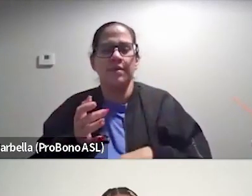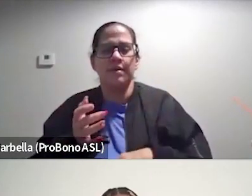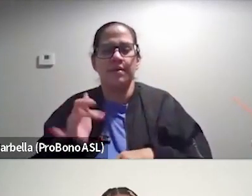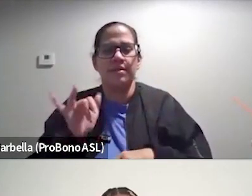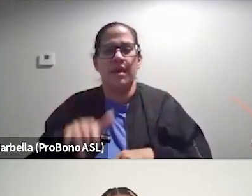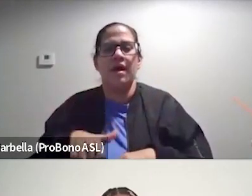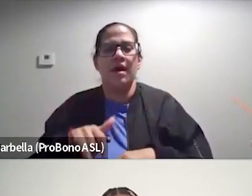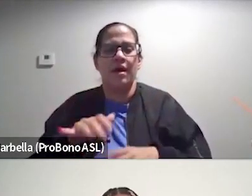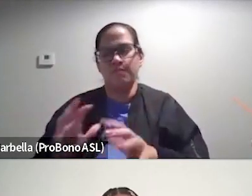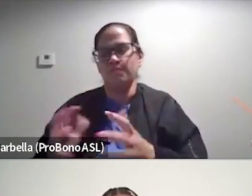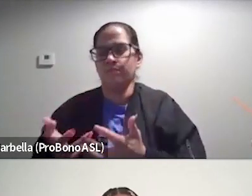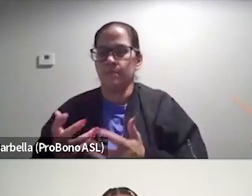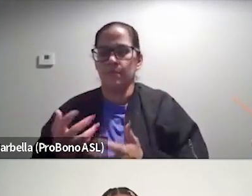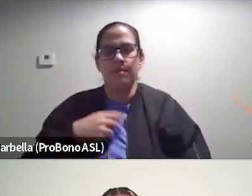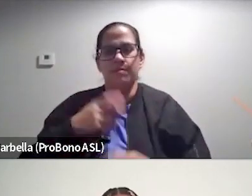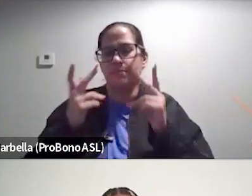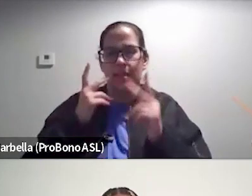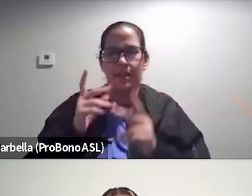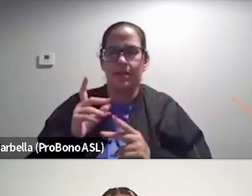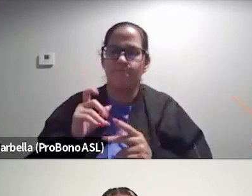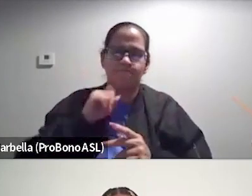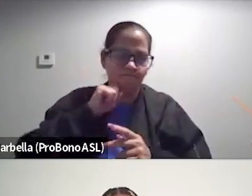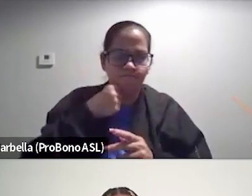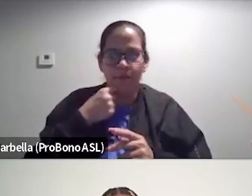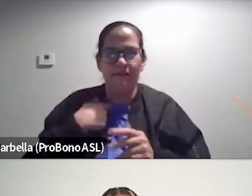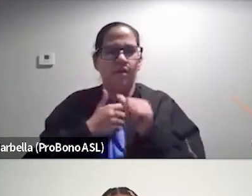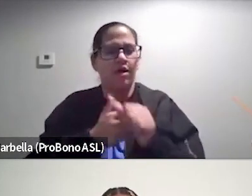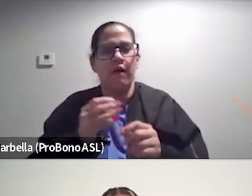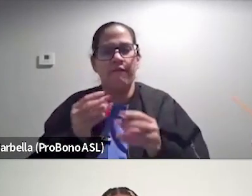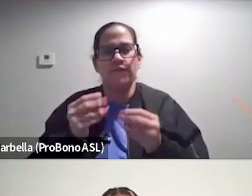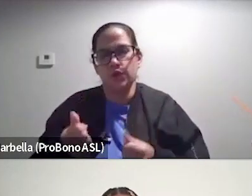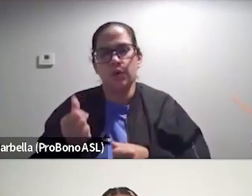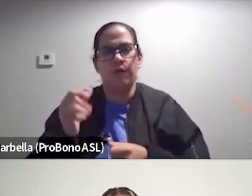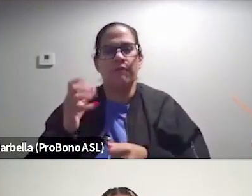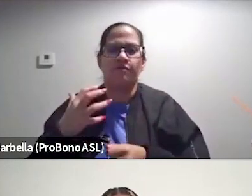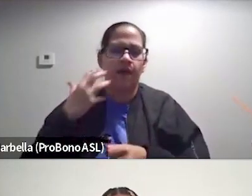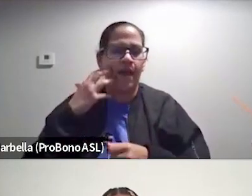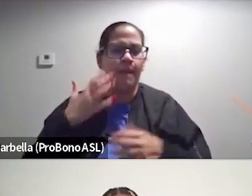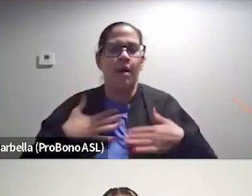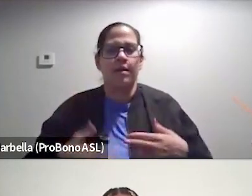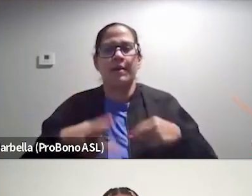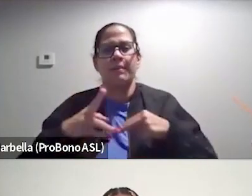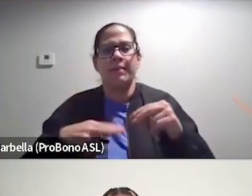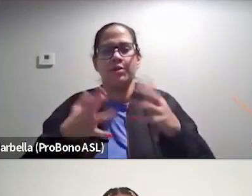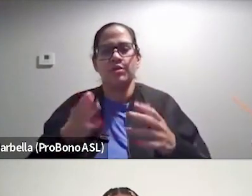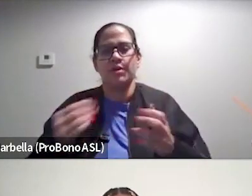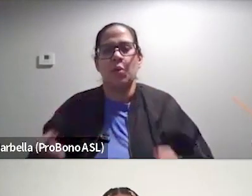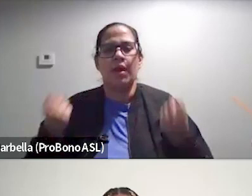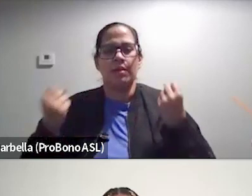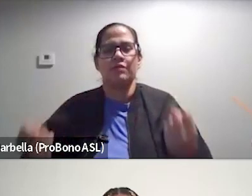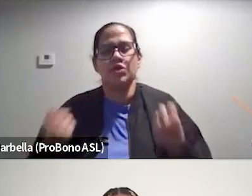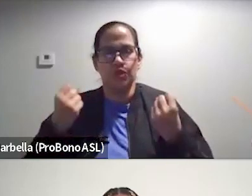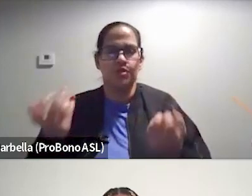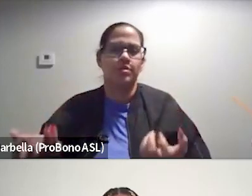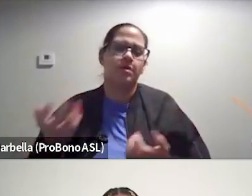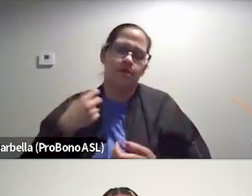of folks. I mean, I'm seeing dope. I follow a few like fat bodybuilders and body lift like a weightlifters. And it's, it's the,